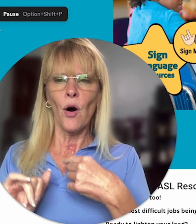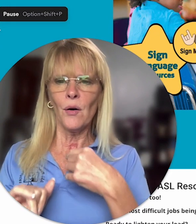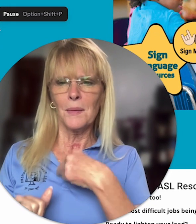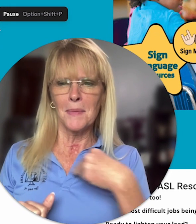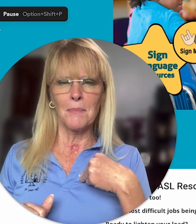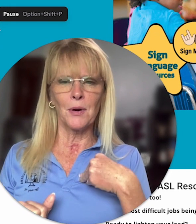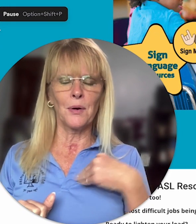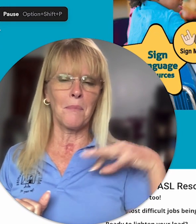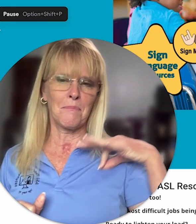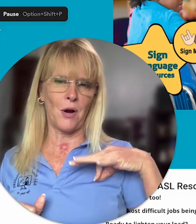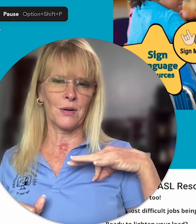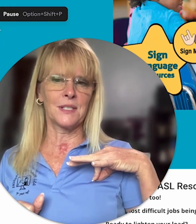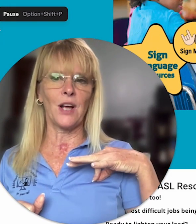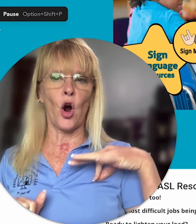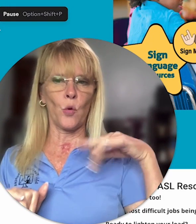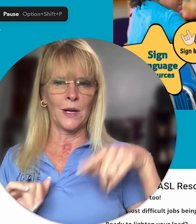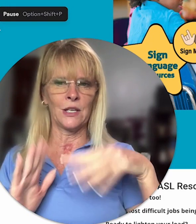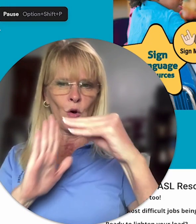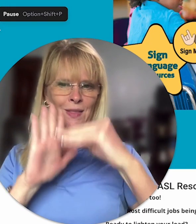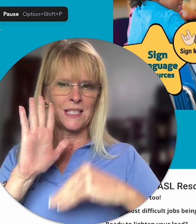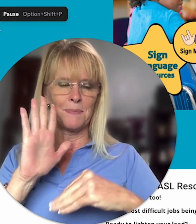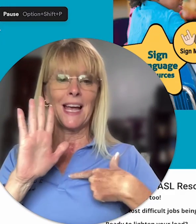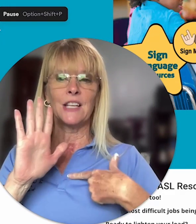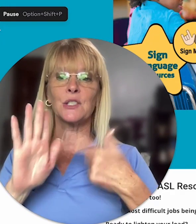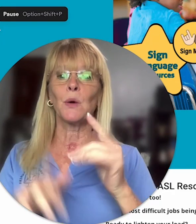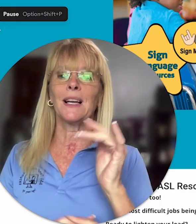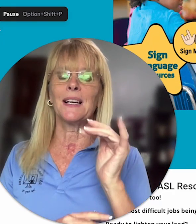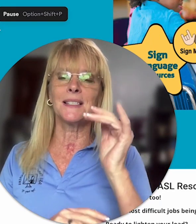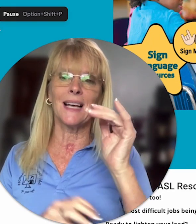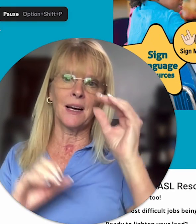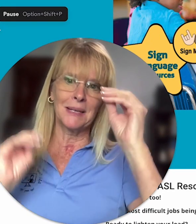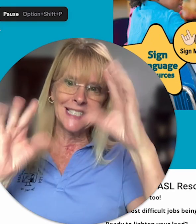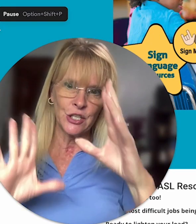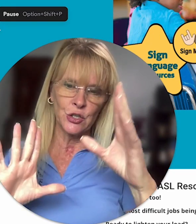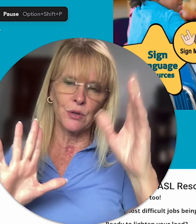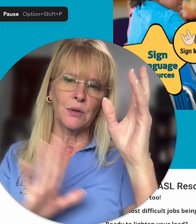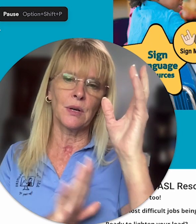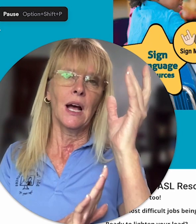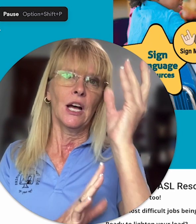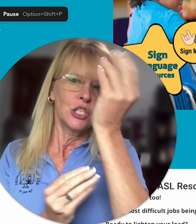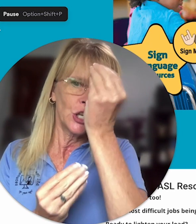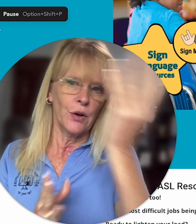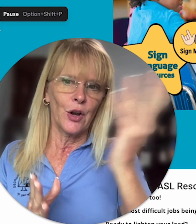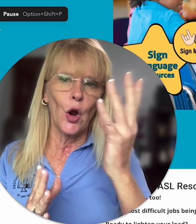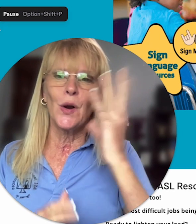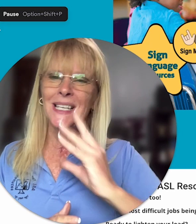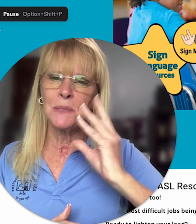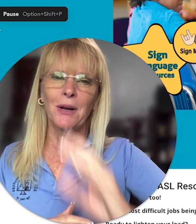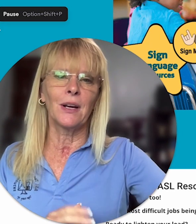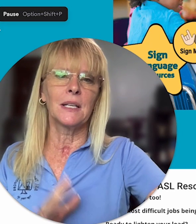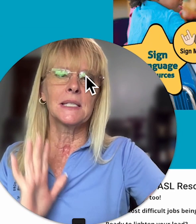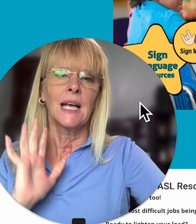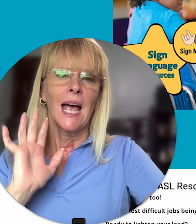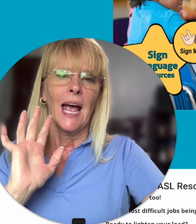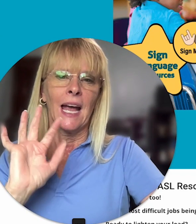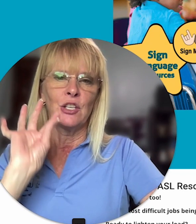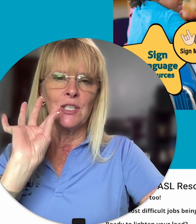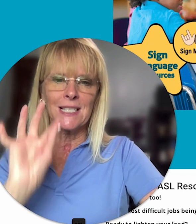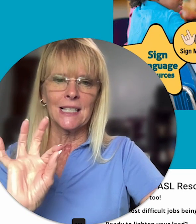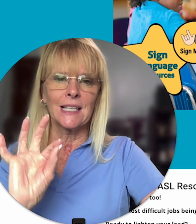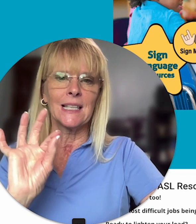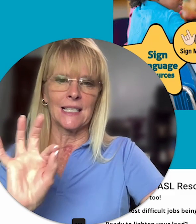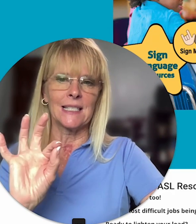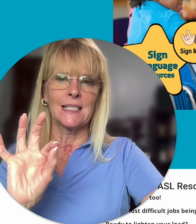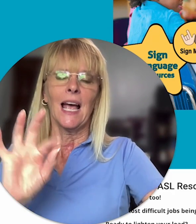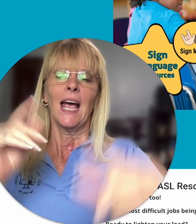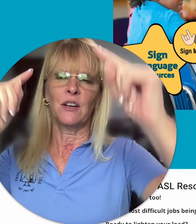all the member perks are written on this page as well as a teacher sharing her experience and you